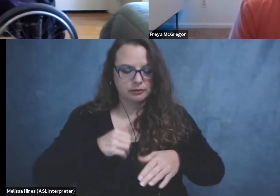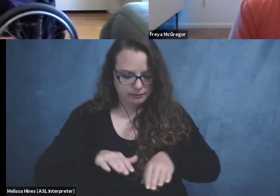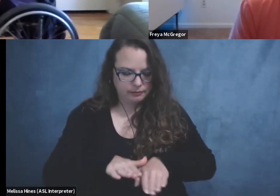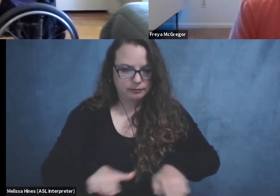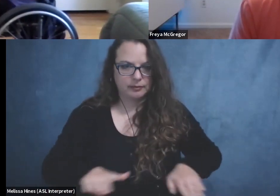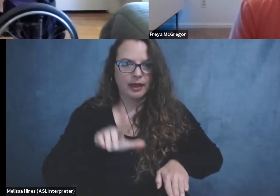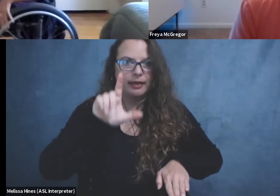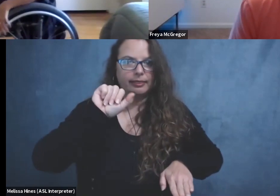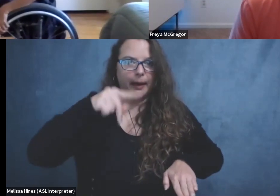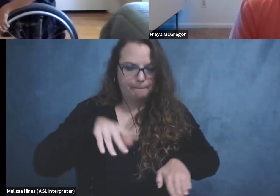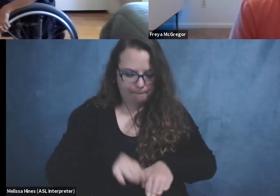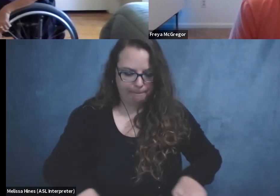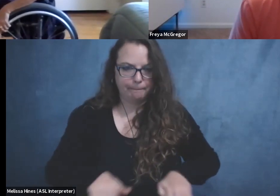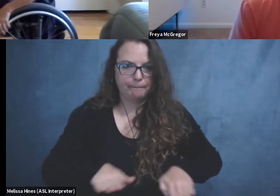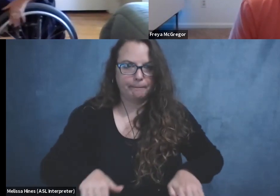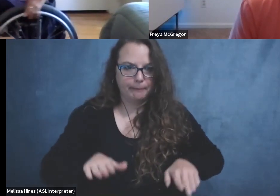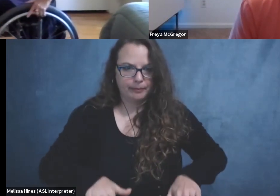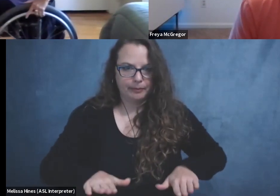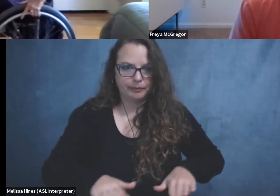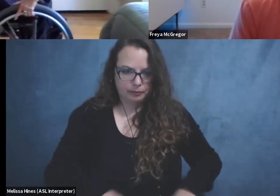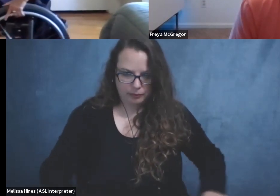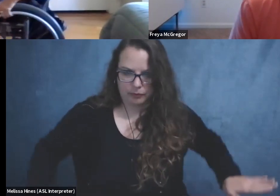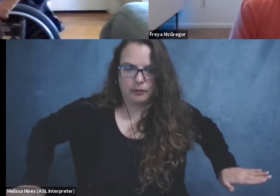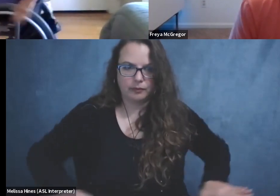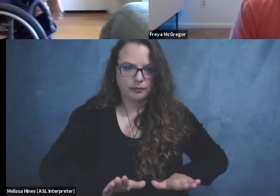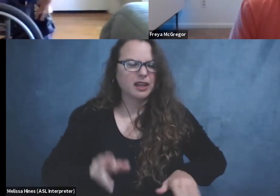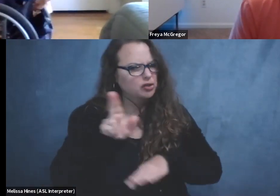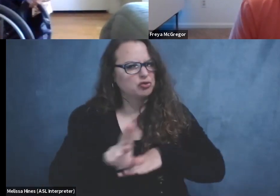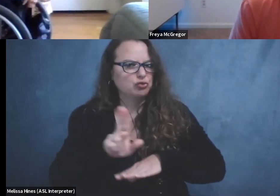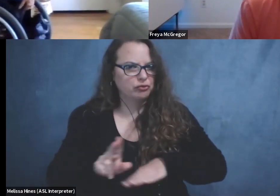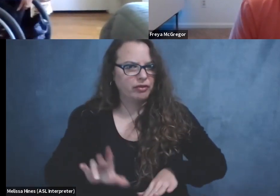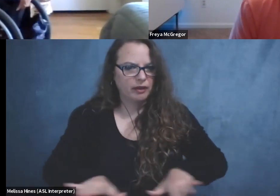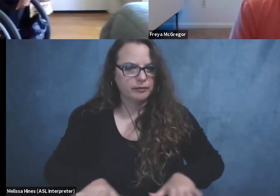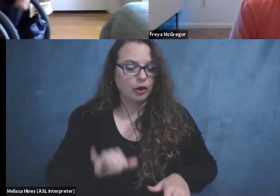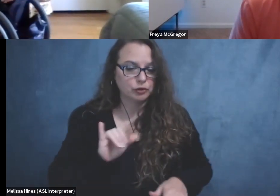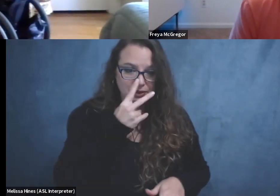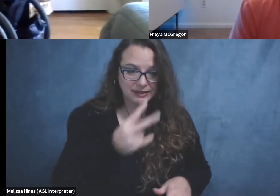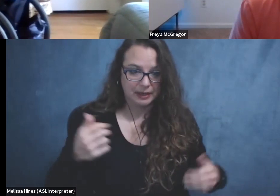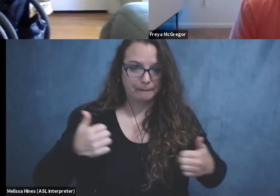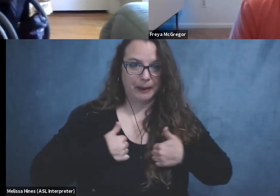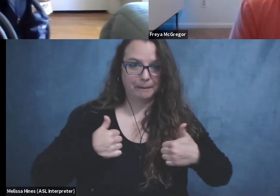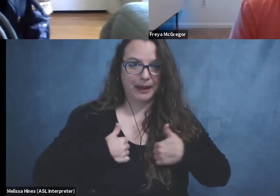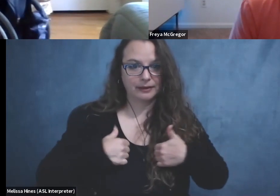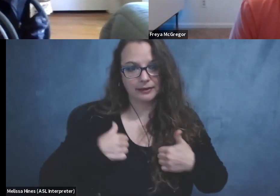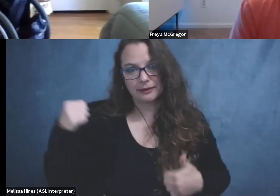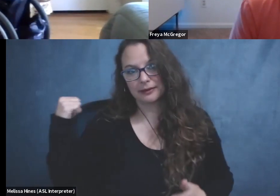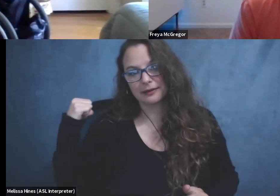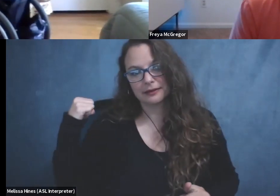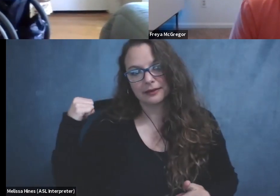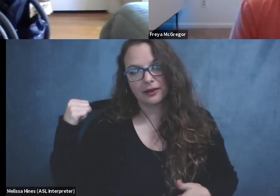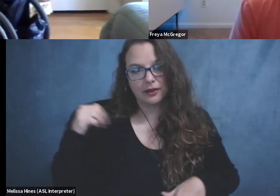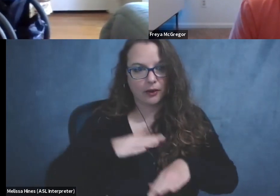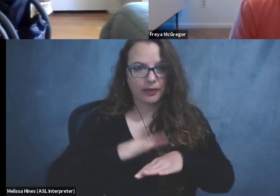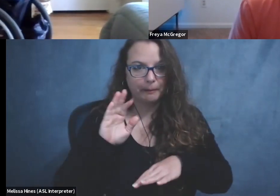this space. Um, I also, you might see the backpack that I carry on the back of my wheelchair.